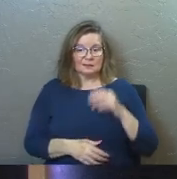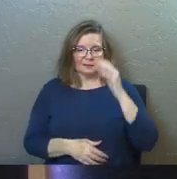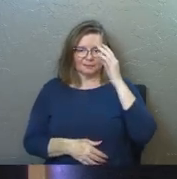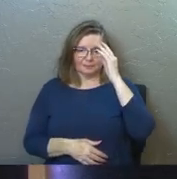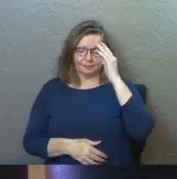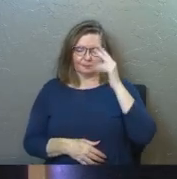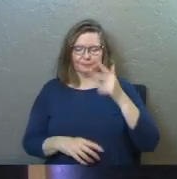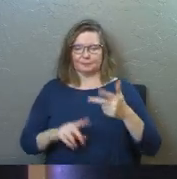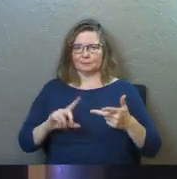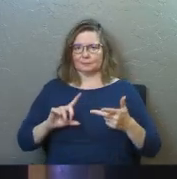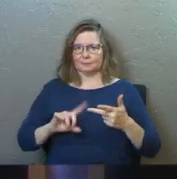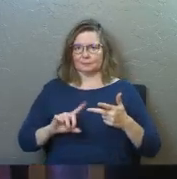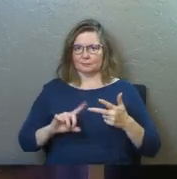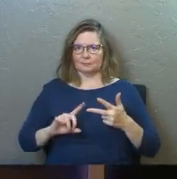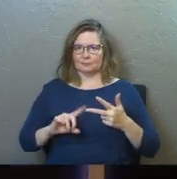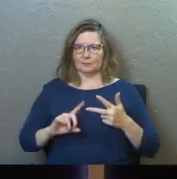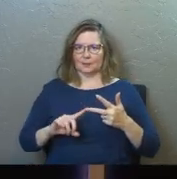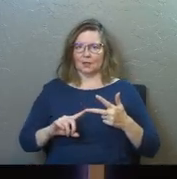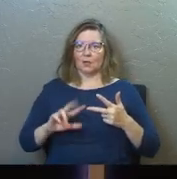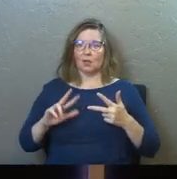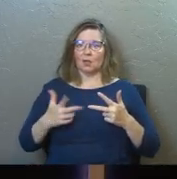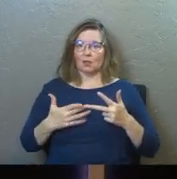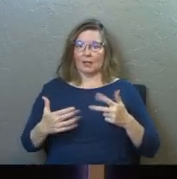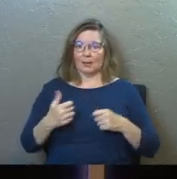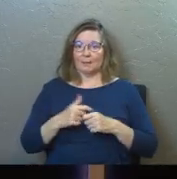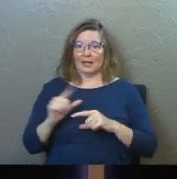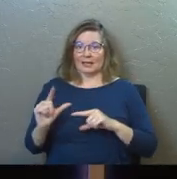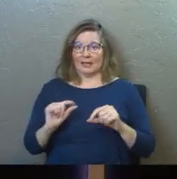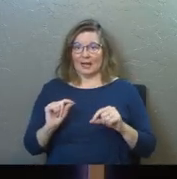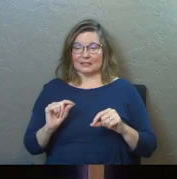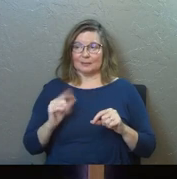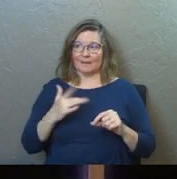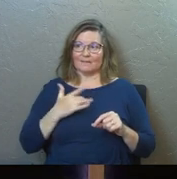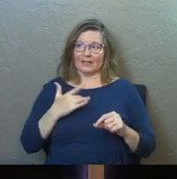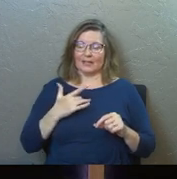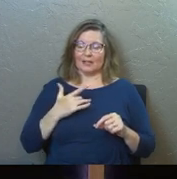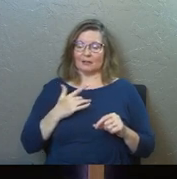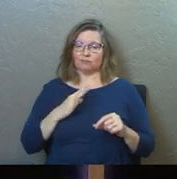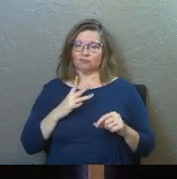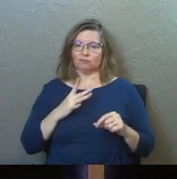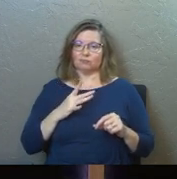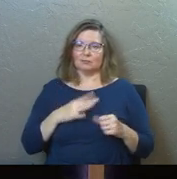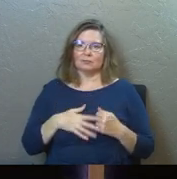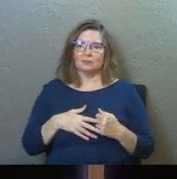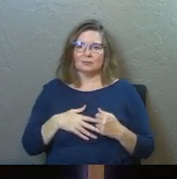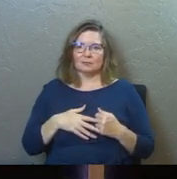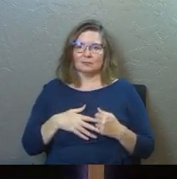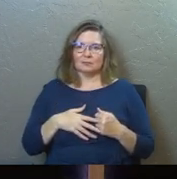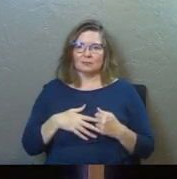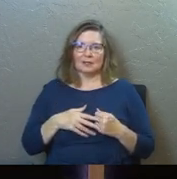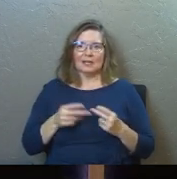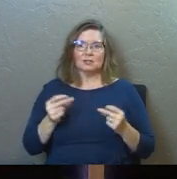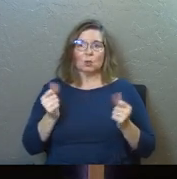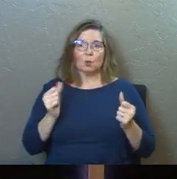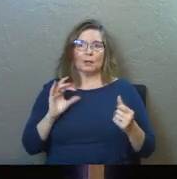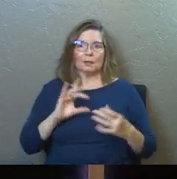The third thing that we're getting, the third thing that makes gossip so tasty is that it's a shortcut to connection.